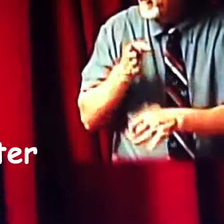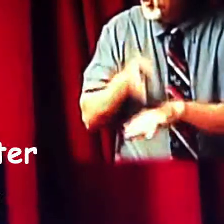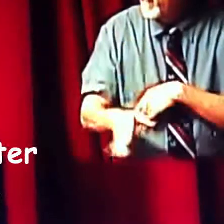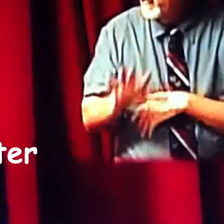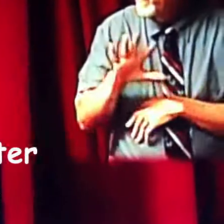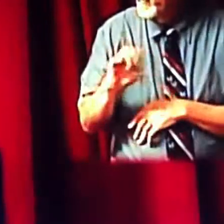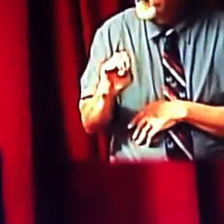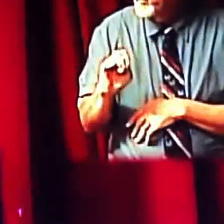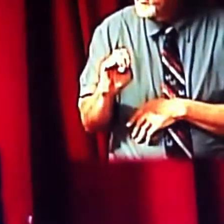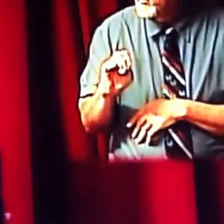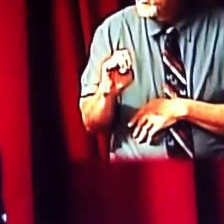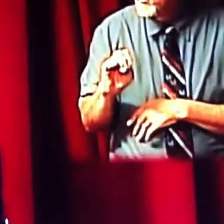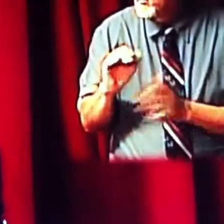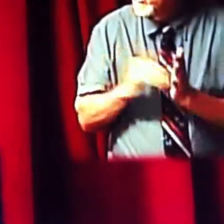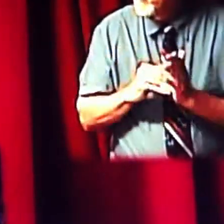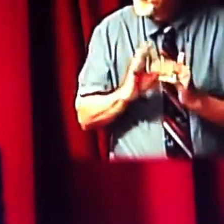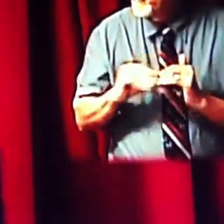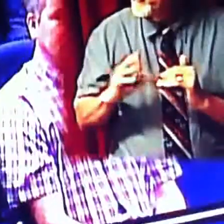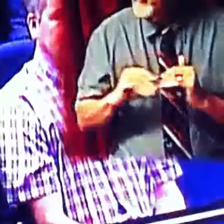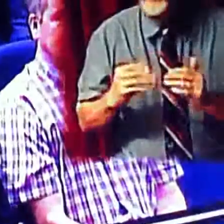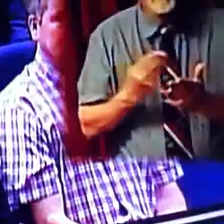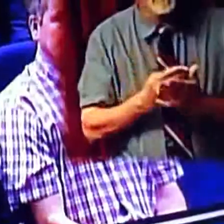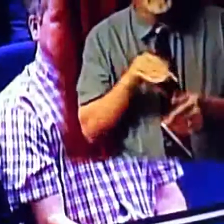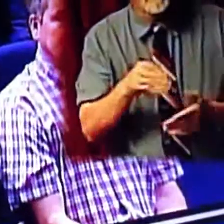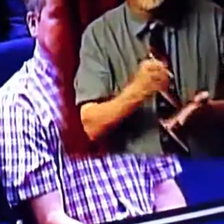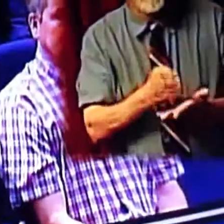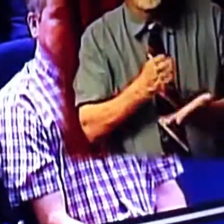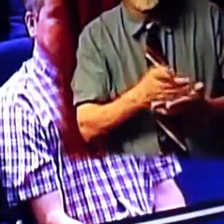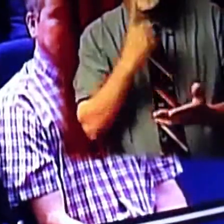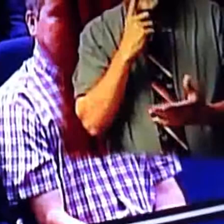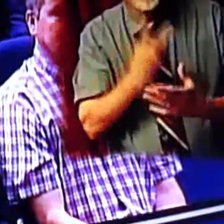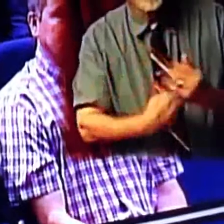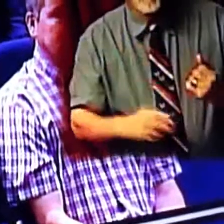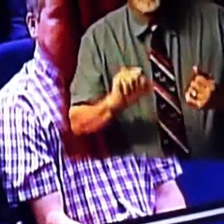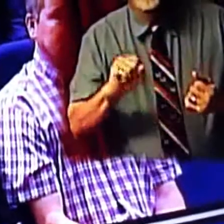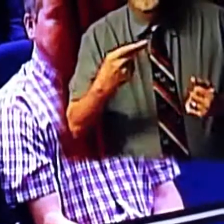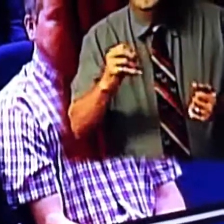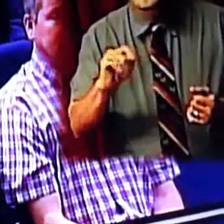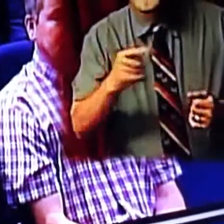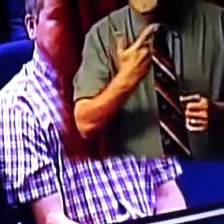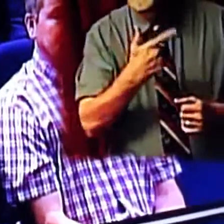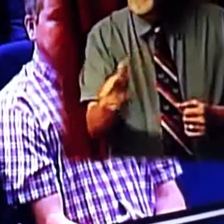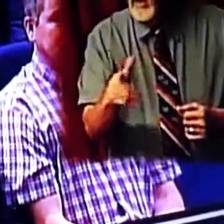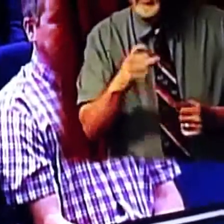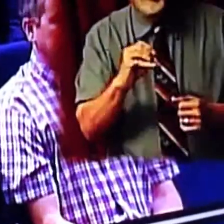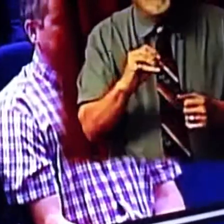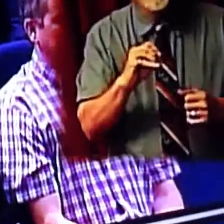,000. There was money in the budget for both the shot spotters and the crime cameras,